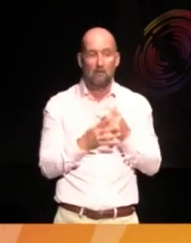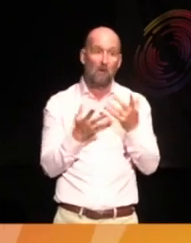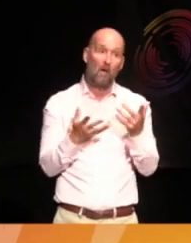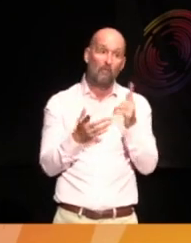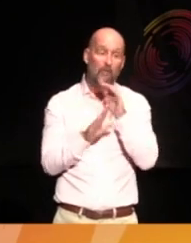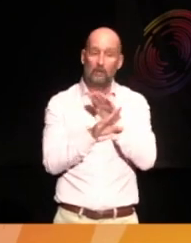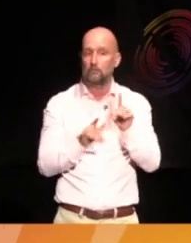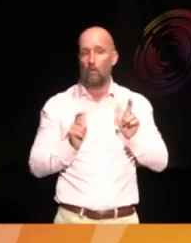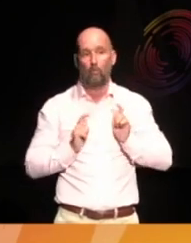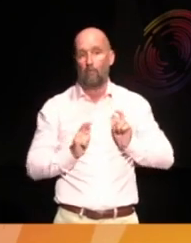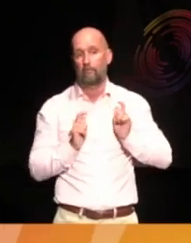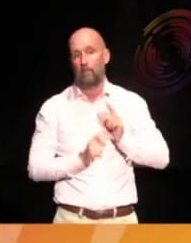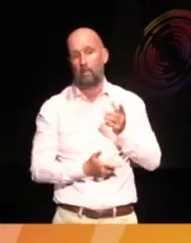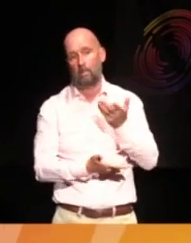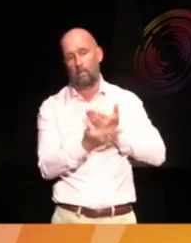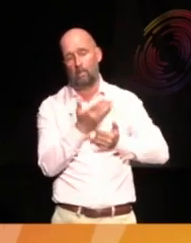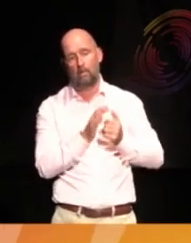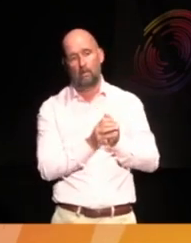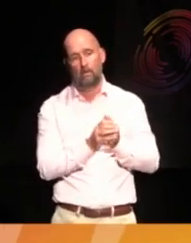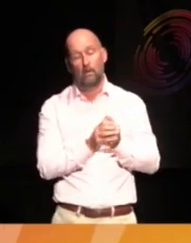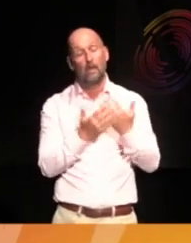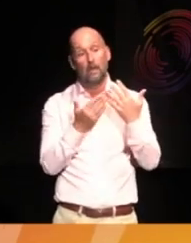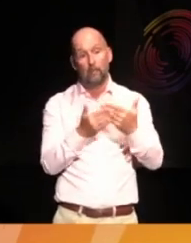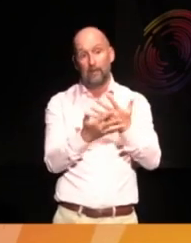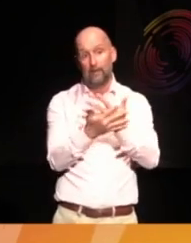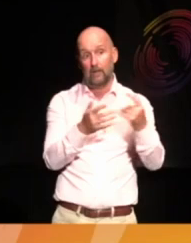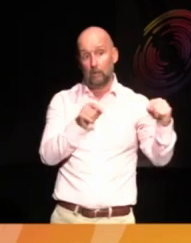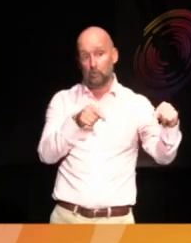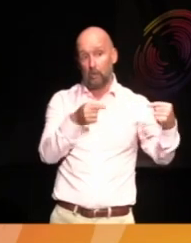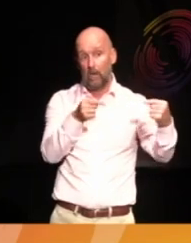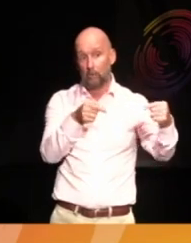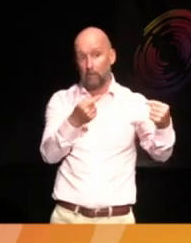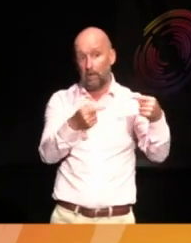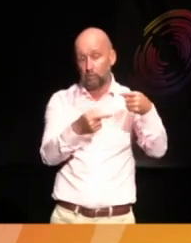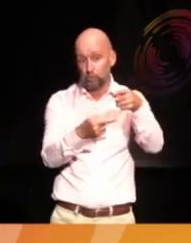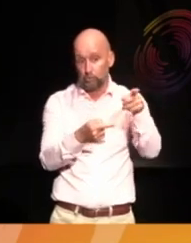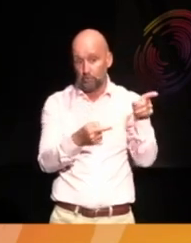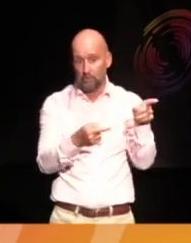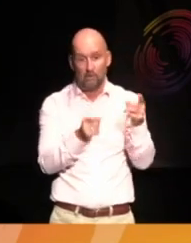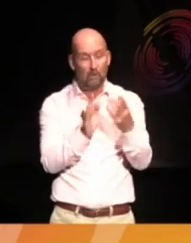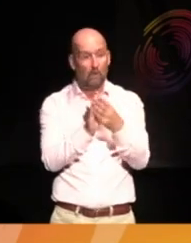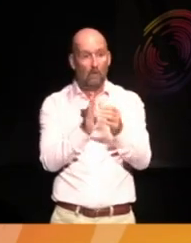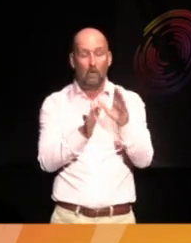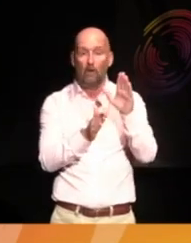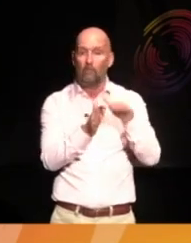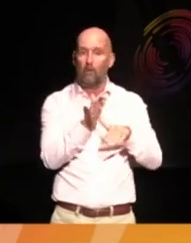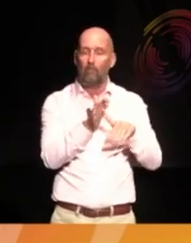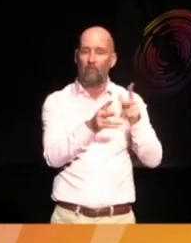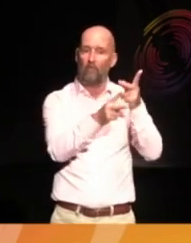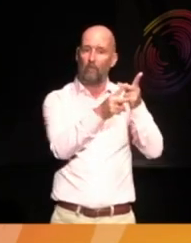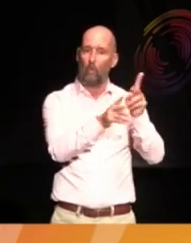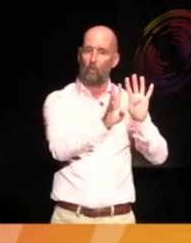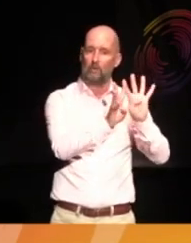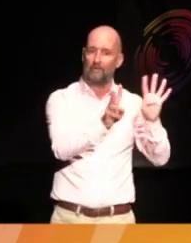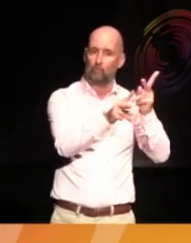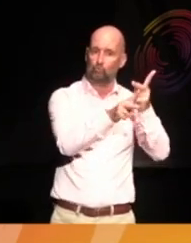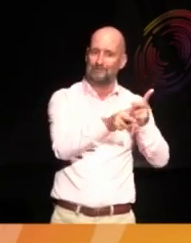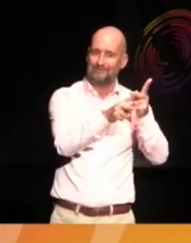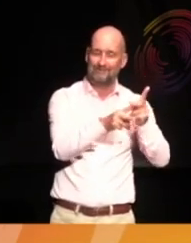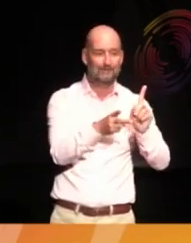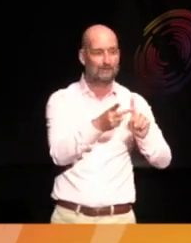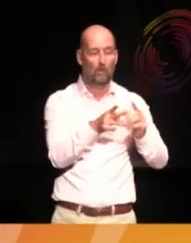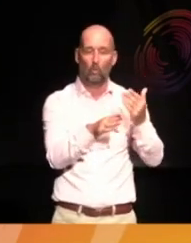answer, but have you had any challenges? For example, board of trustees, other colleagues,